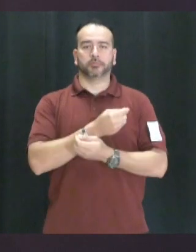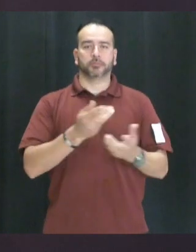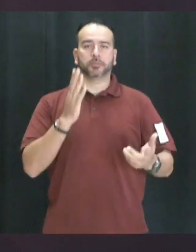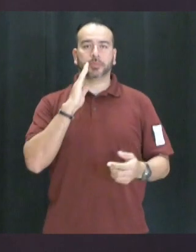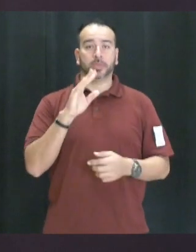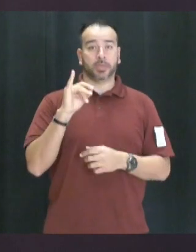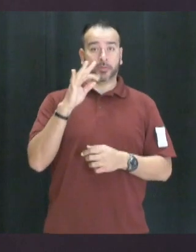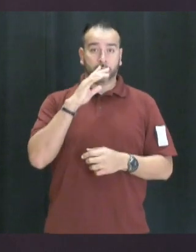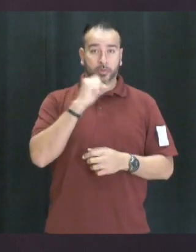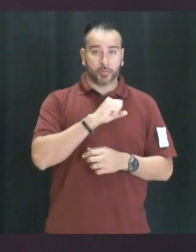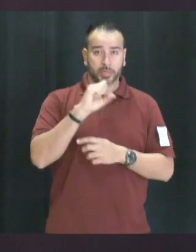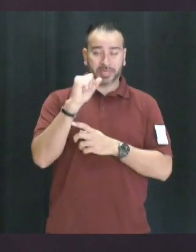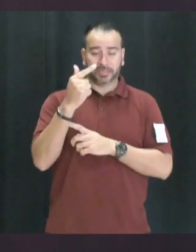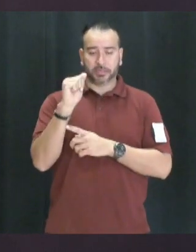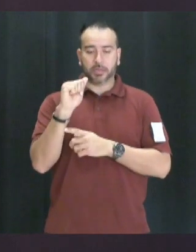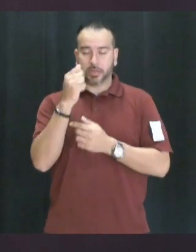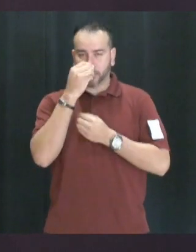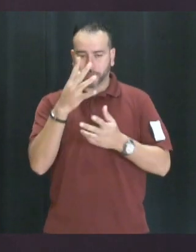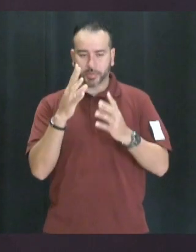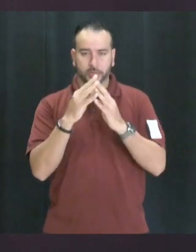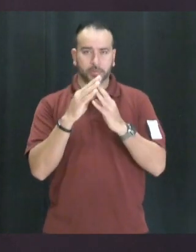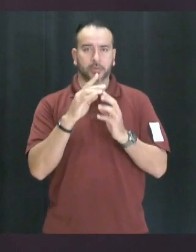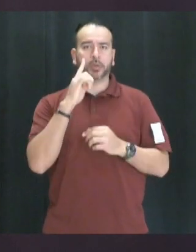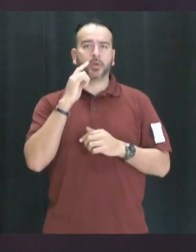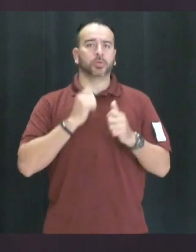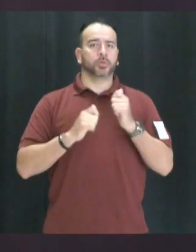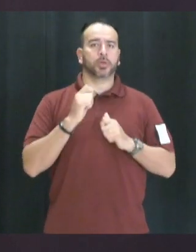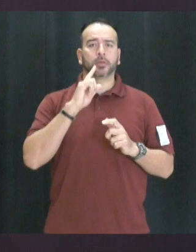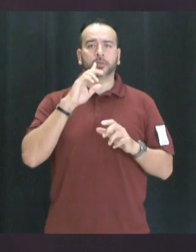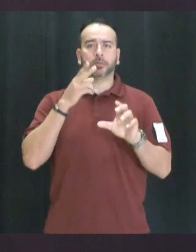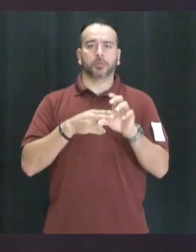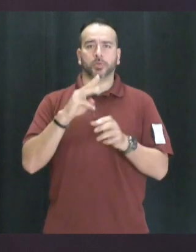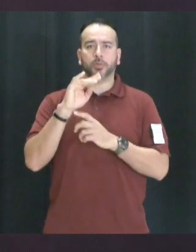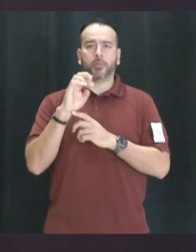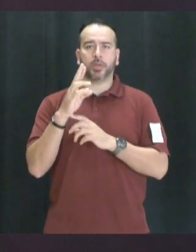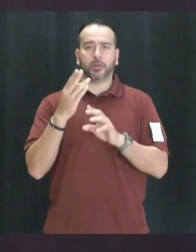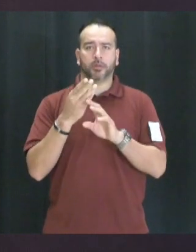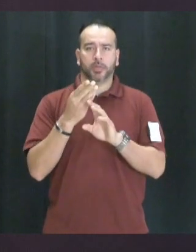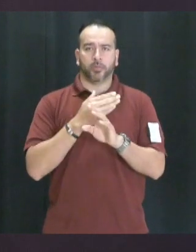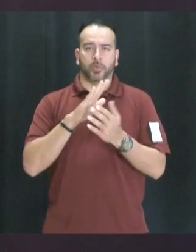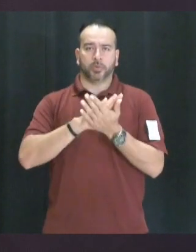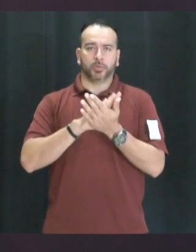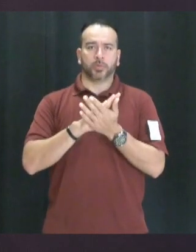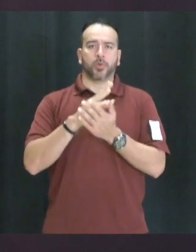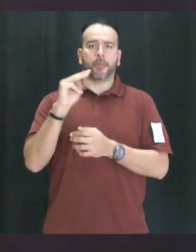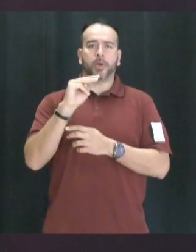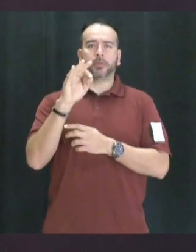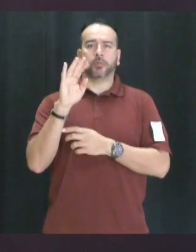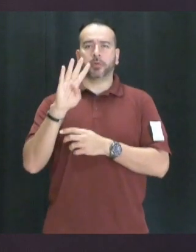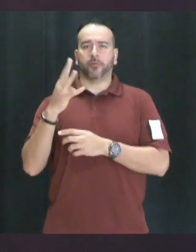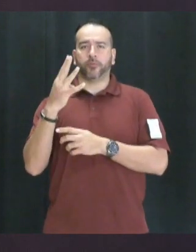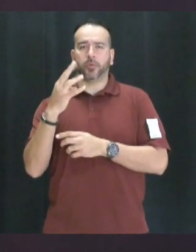If you missed the SJA informational meeting due to tryouts or rehearsal, please join Ms. Maylor before school on Monday, February 4th in room